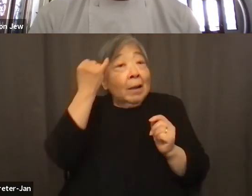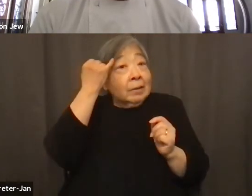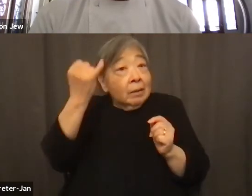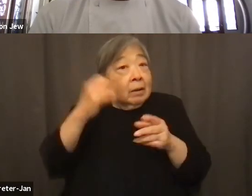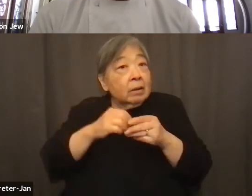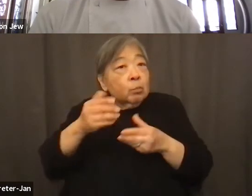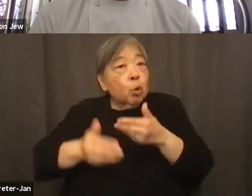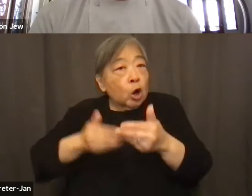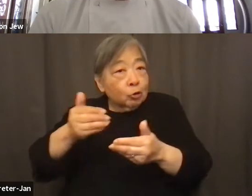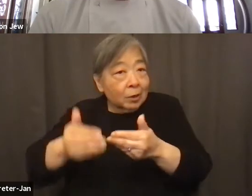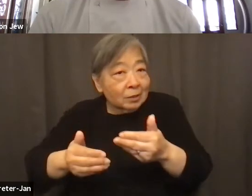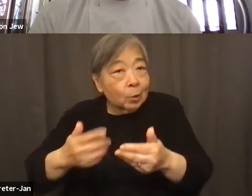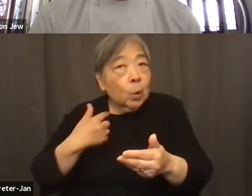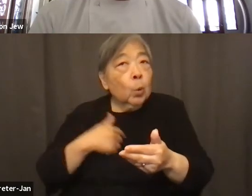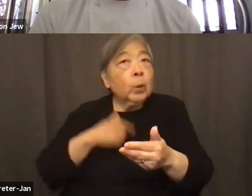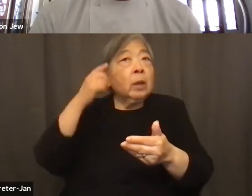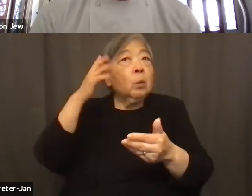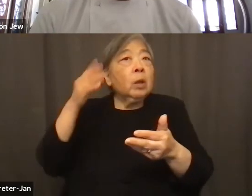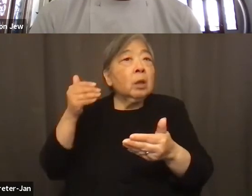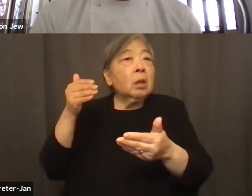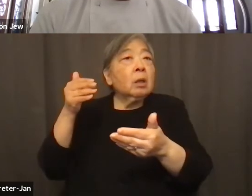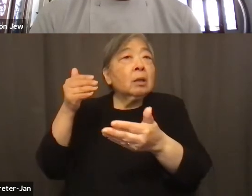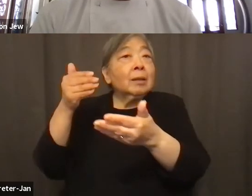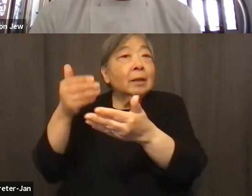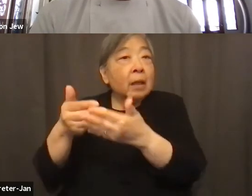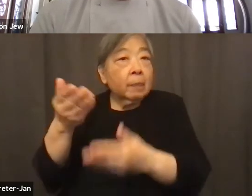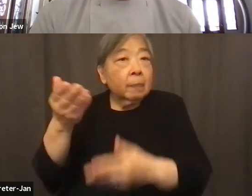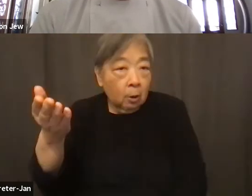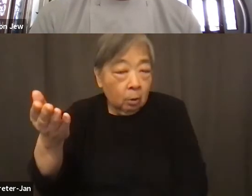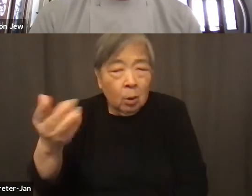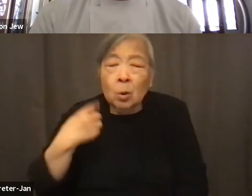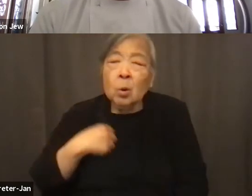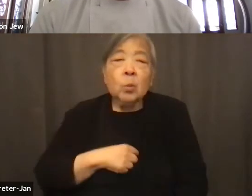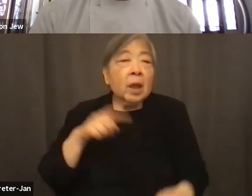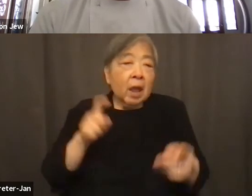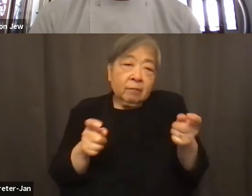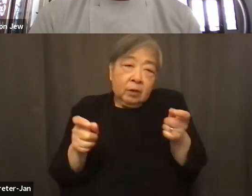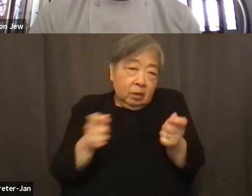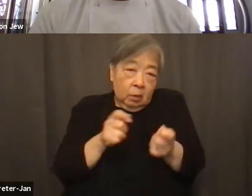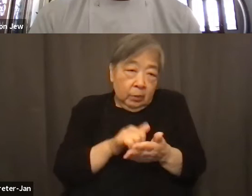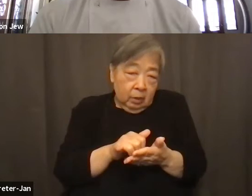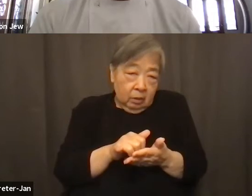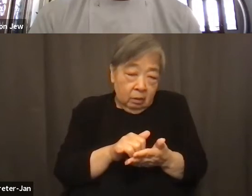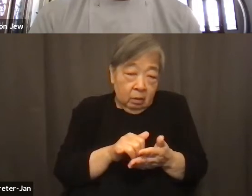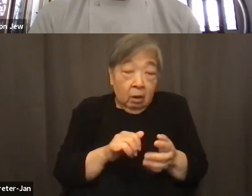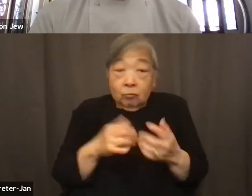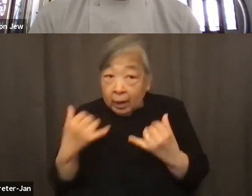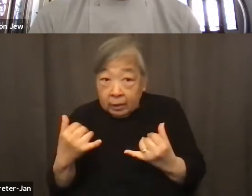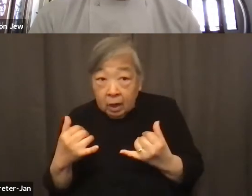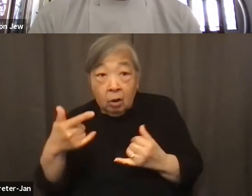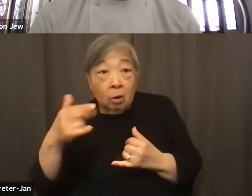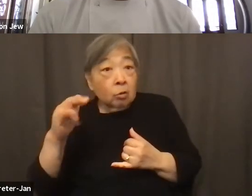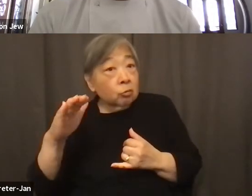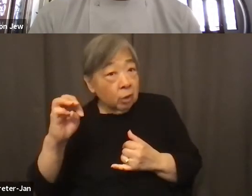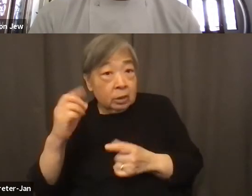so this is something that unless we can deal with it right now at this moment, Grace is absolutely